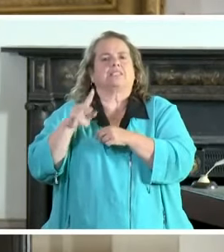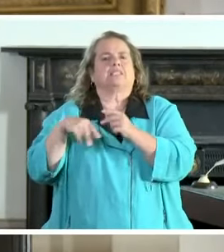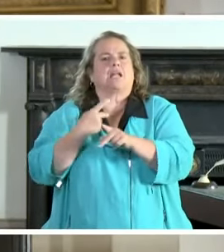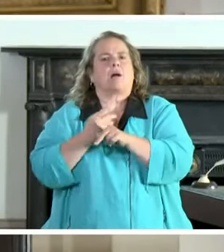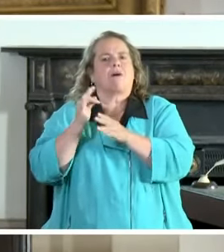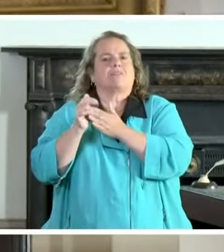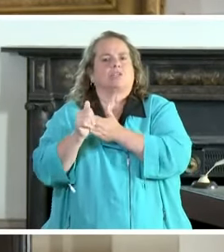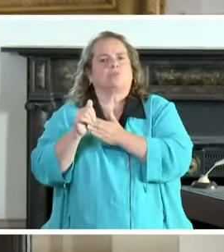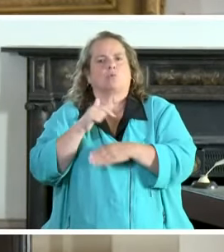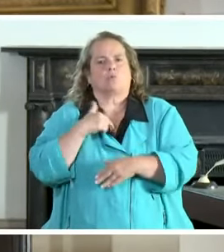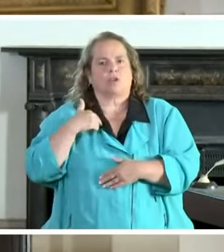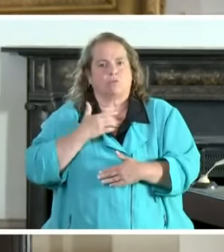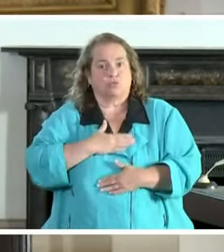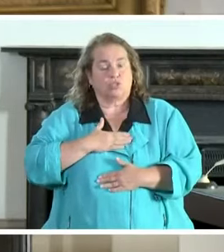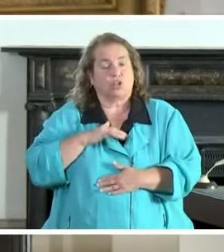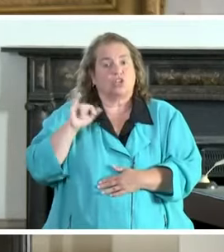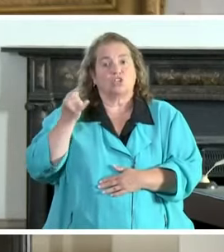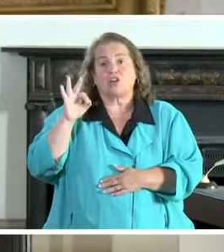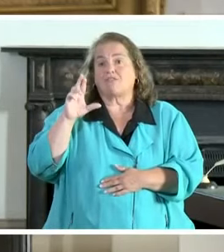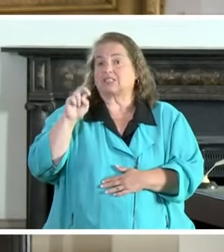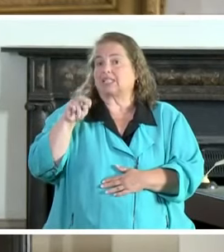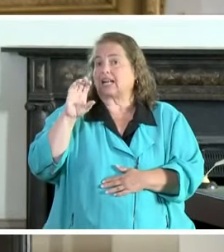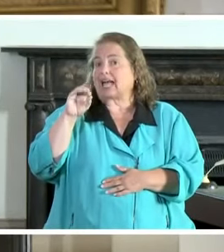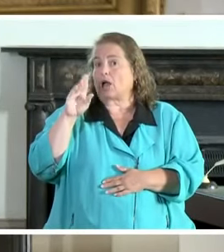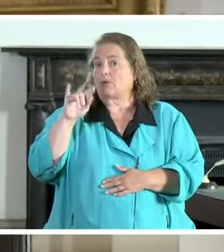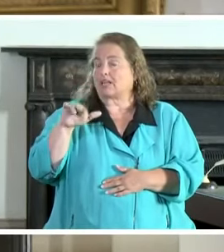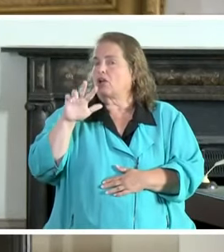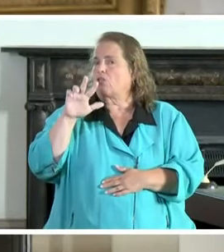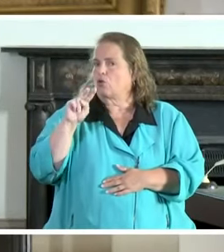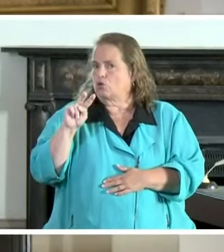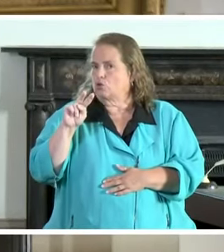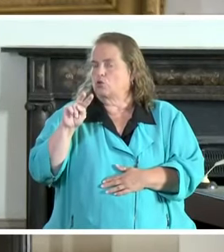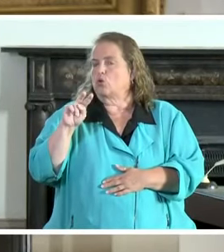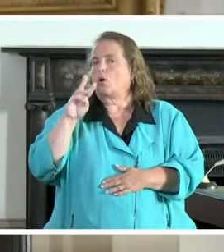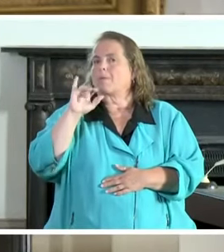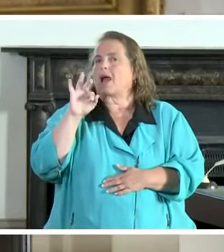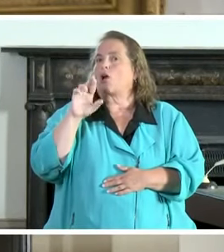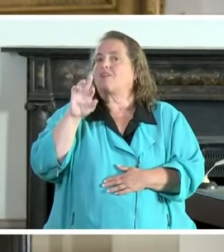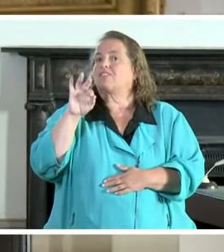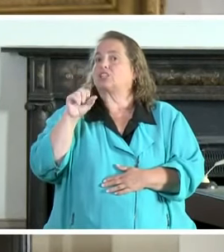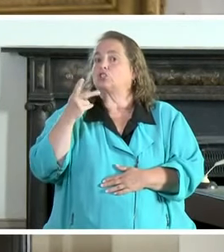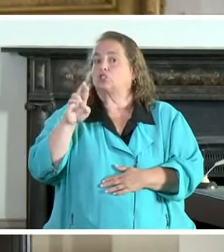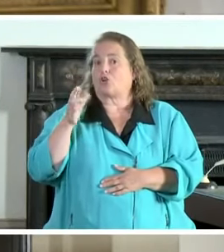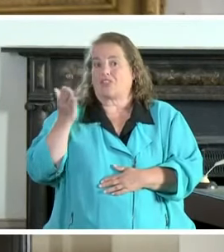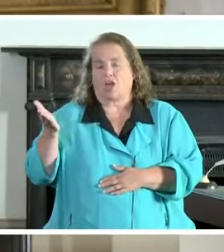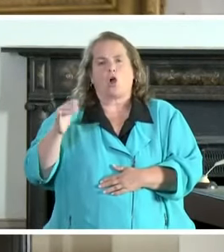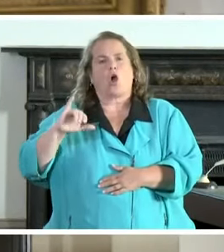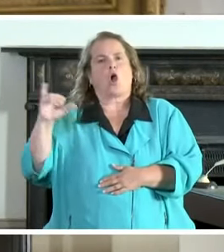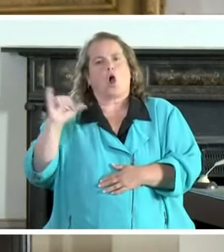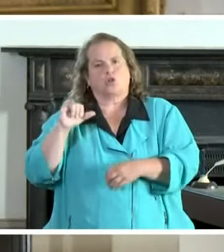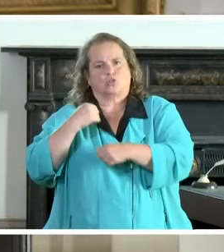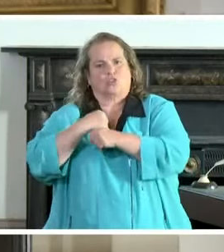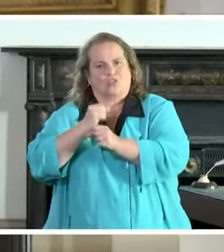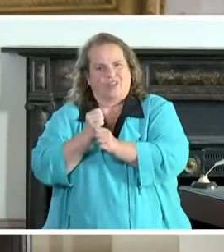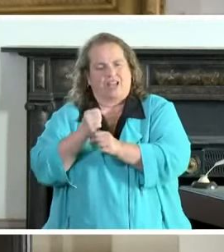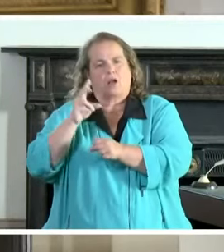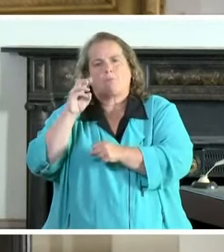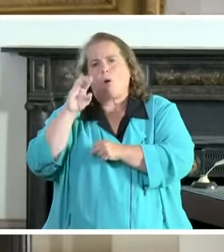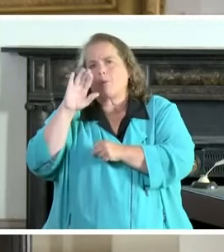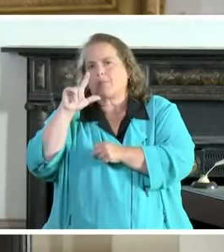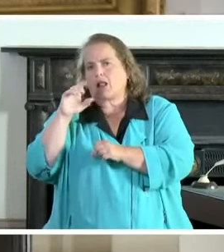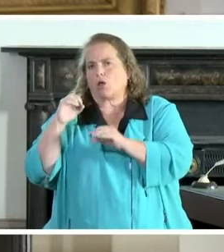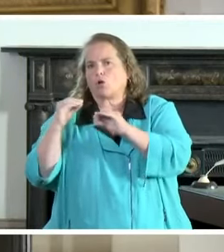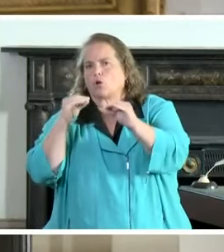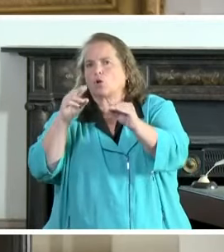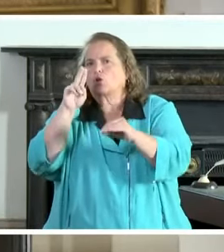greatly appreciate jefferson county 32 mayor fisher there has also created mobile units to make and